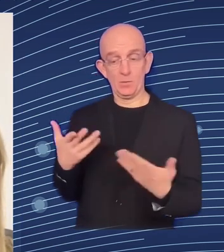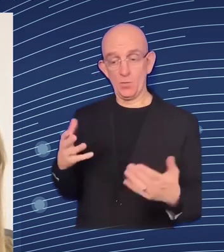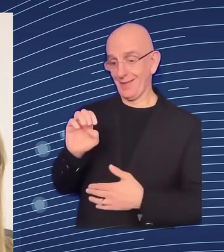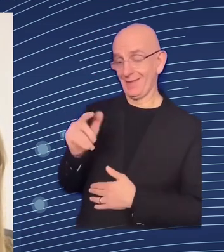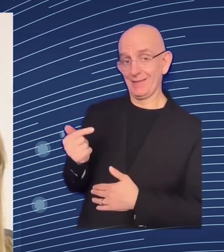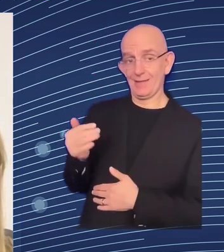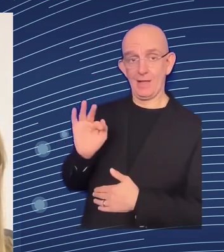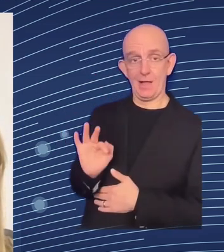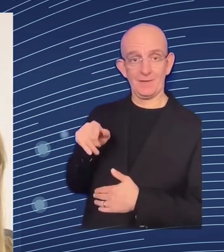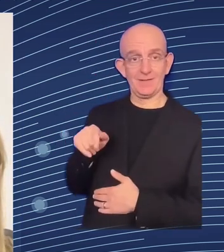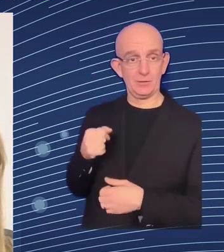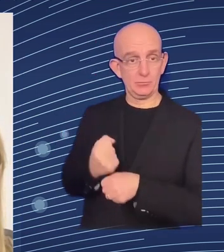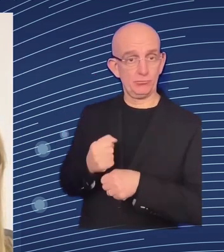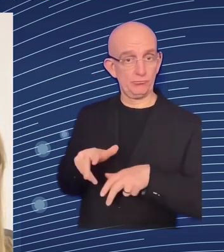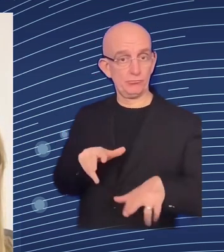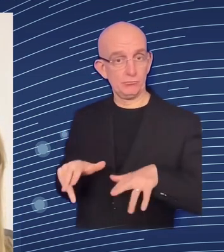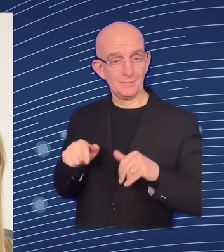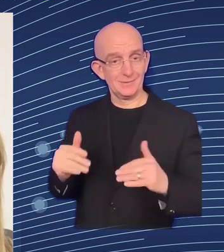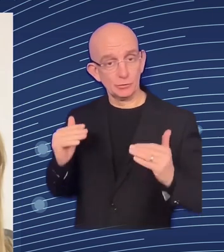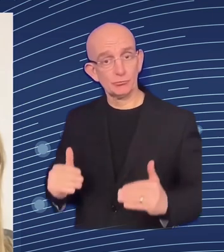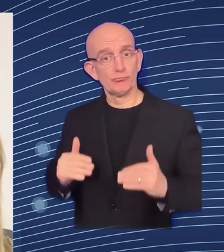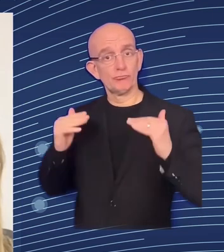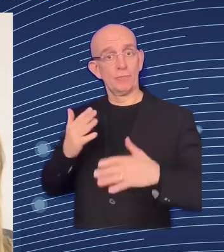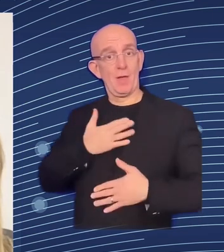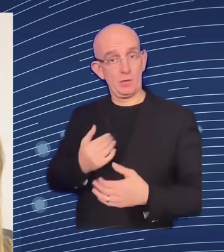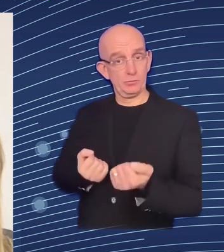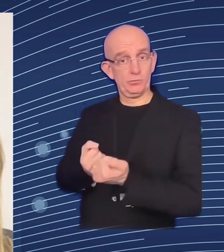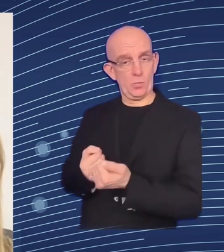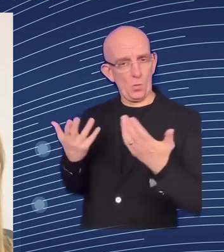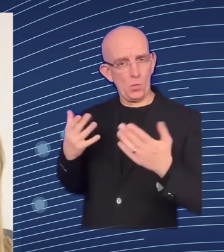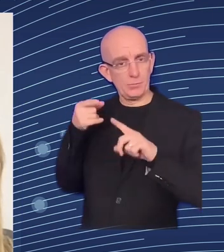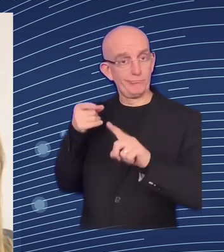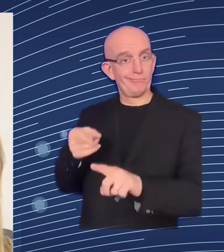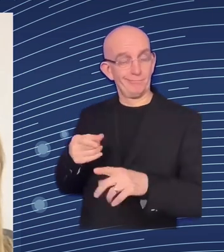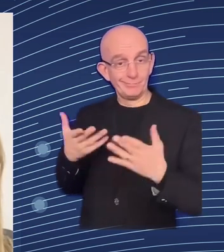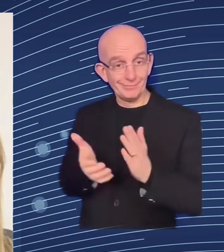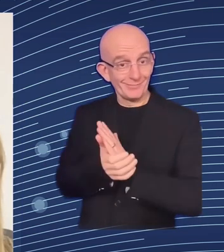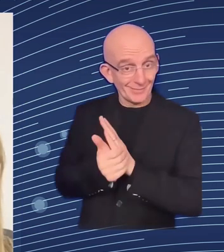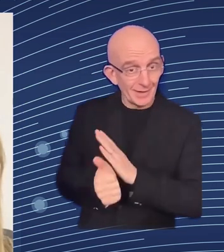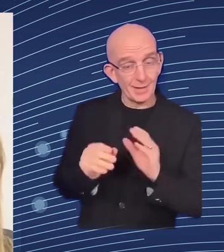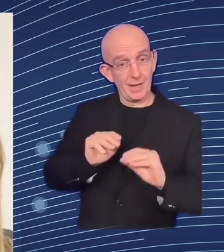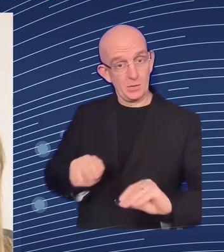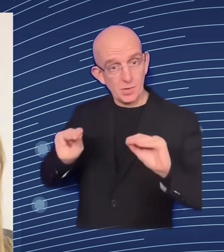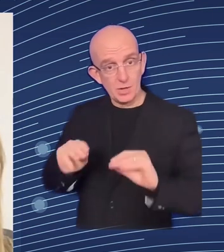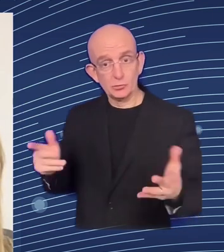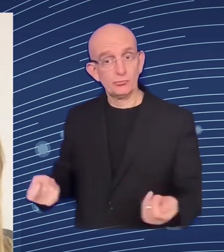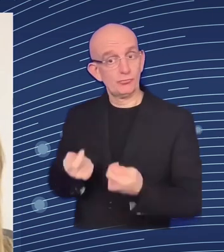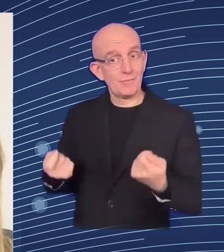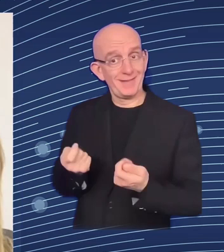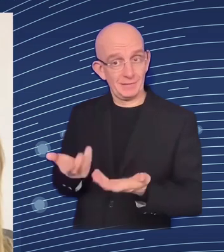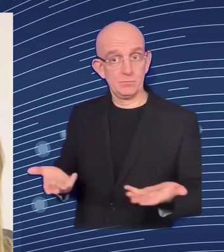of training uh to ukraine my third point is about the young ukrainian